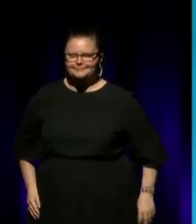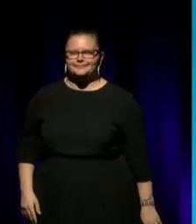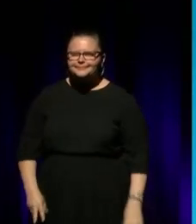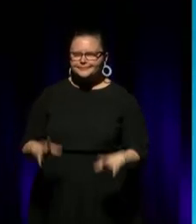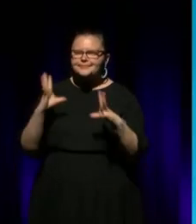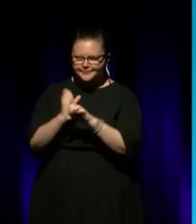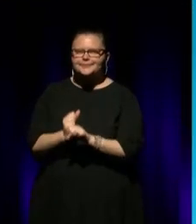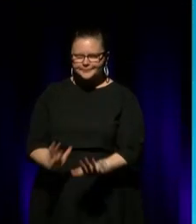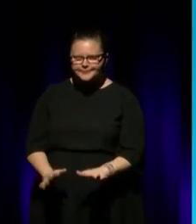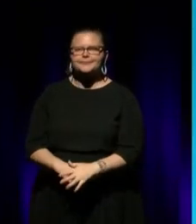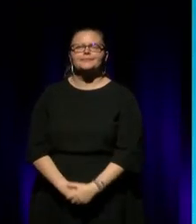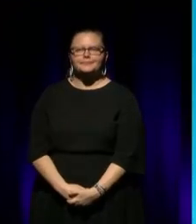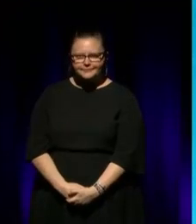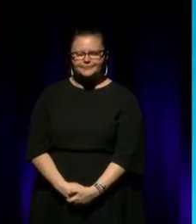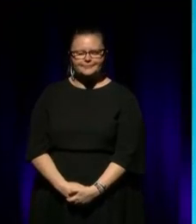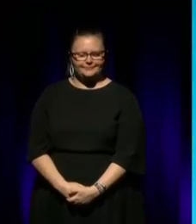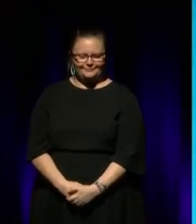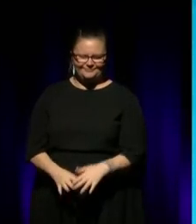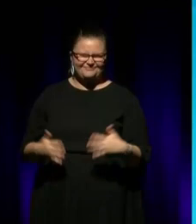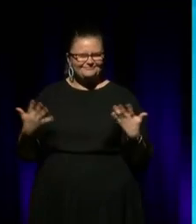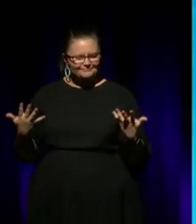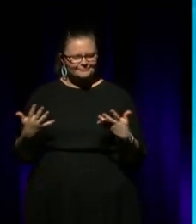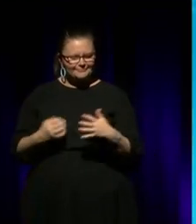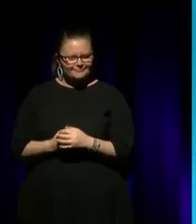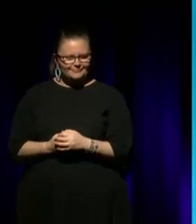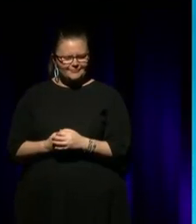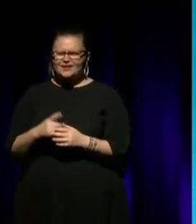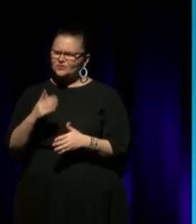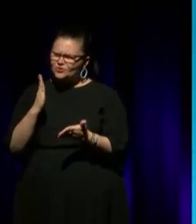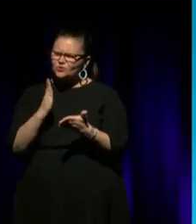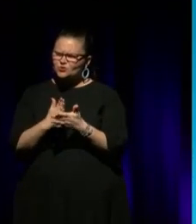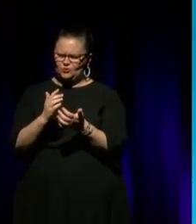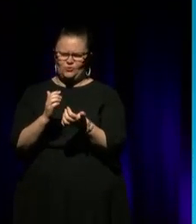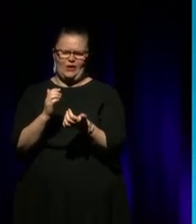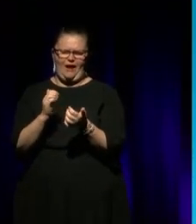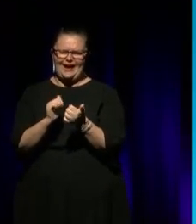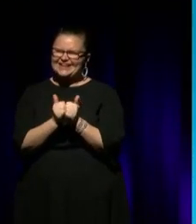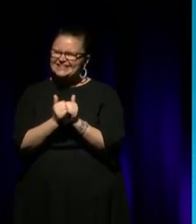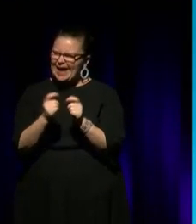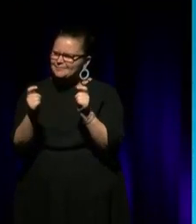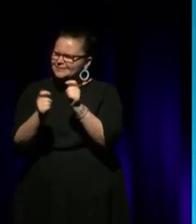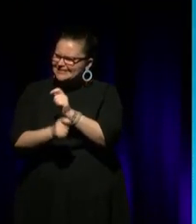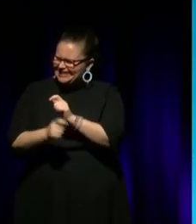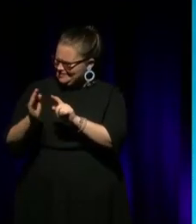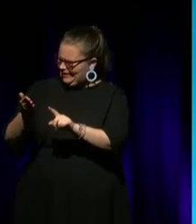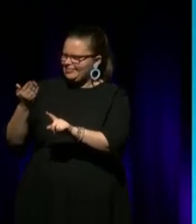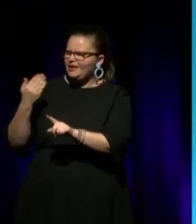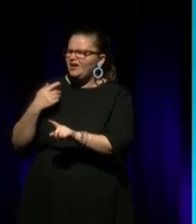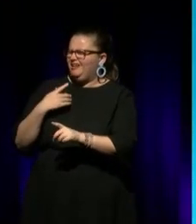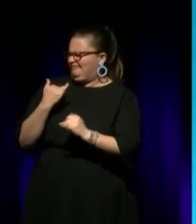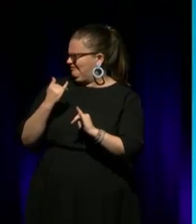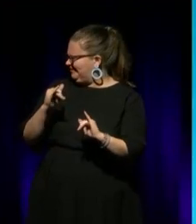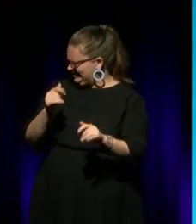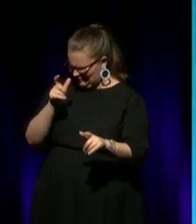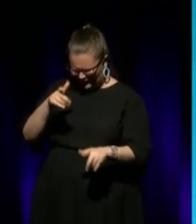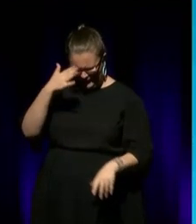Well, I just think you were also a game changer back then in those early days because, as you're alluding